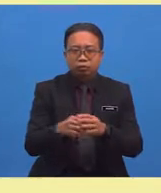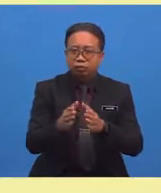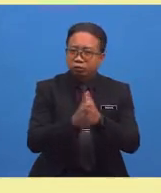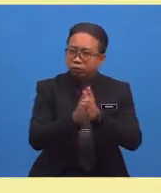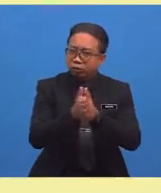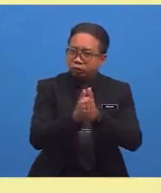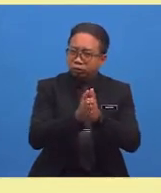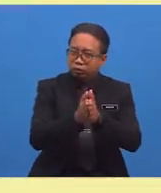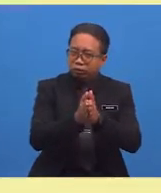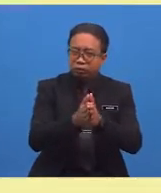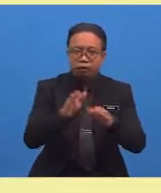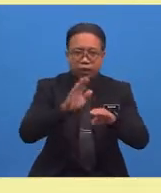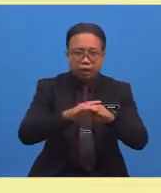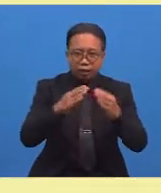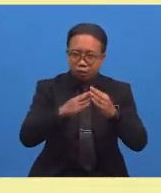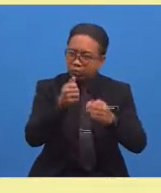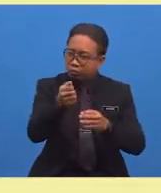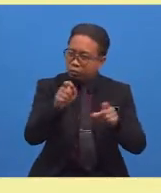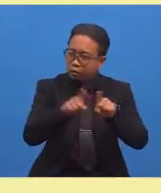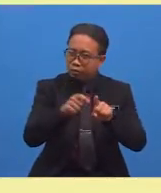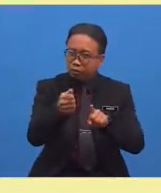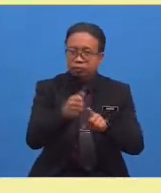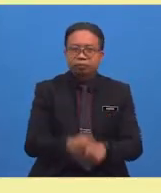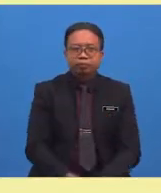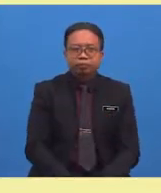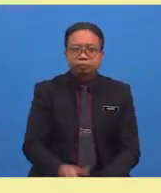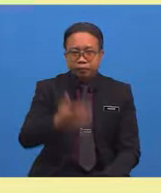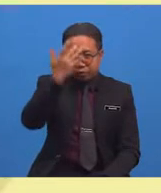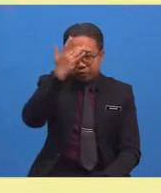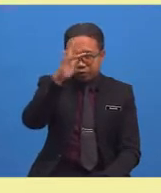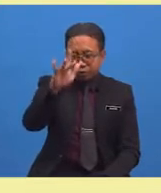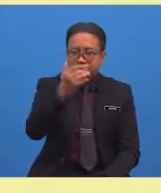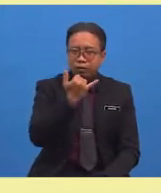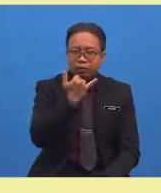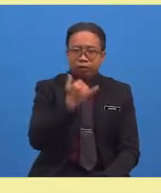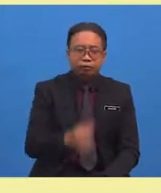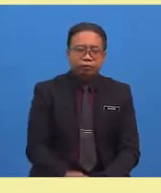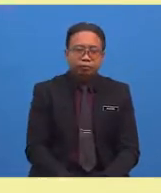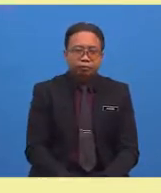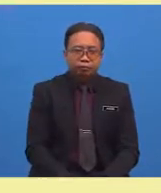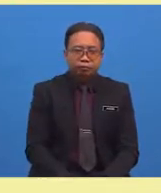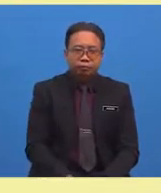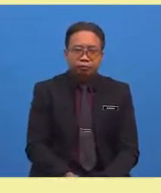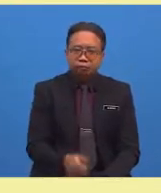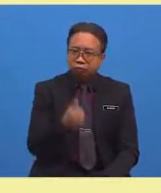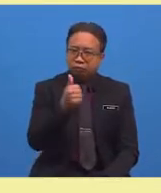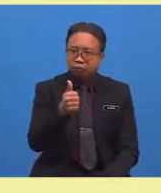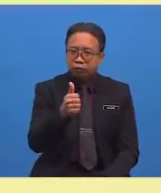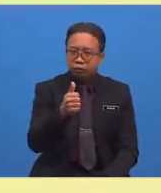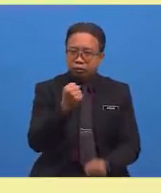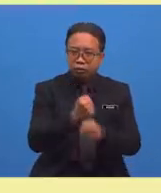Hard working just like all of you at home. This makes smart the odd one out.